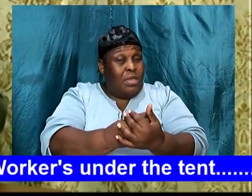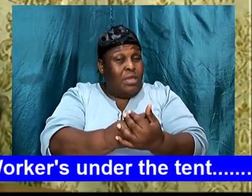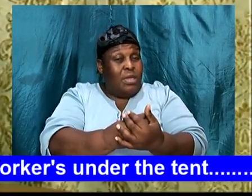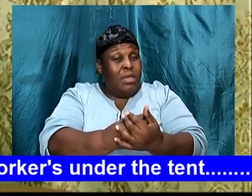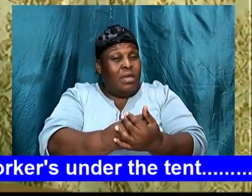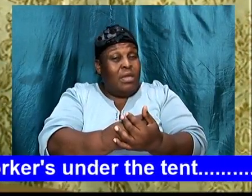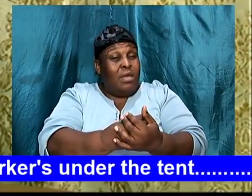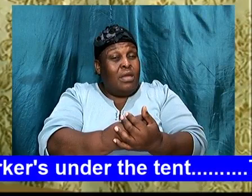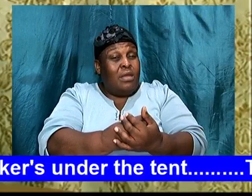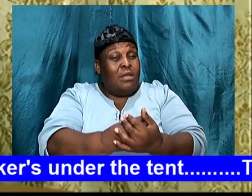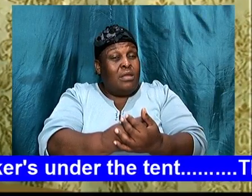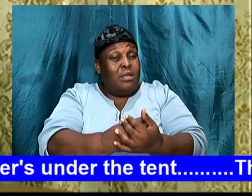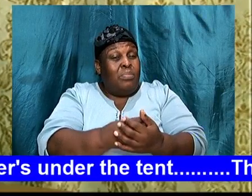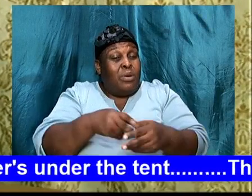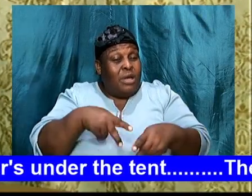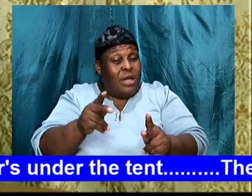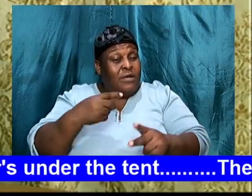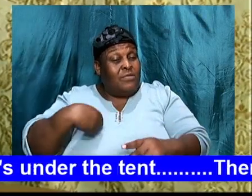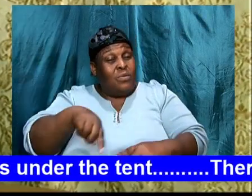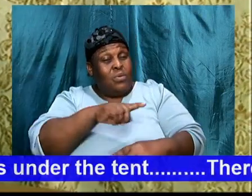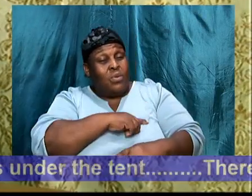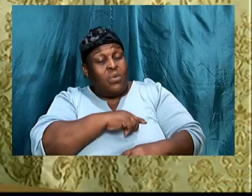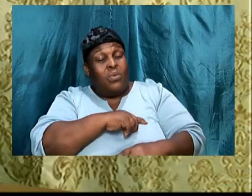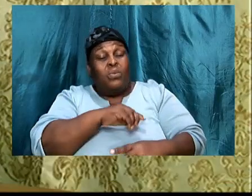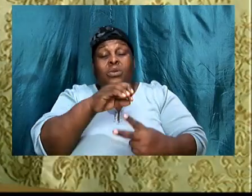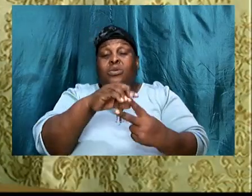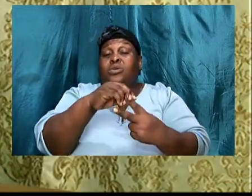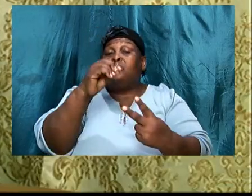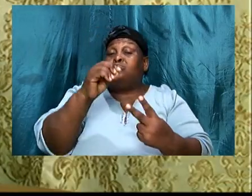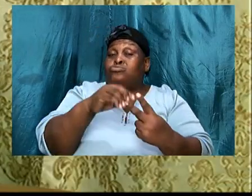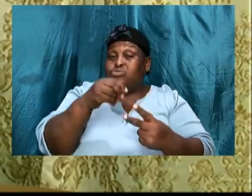and the consequences, that come, along with it,